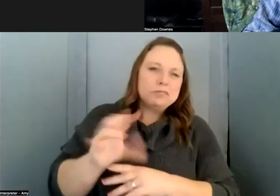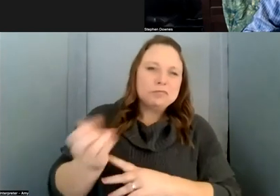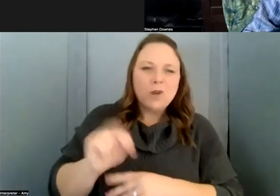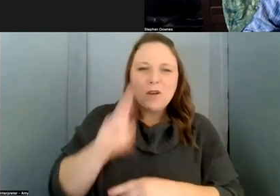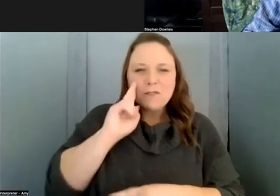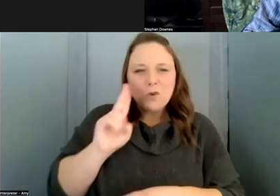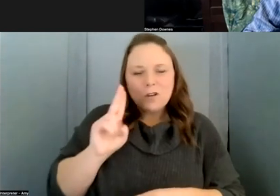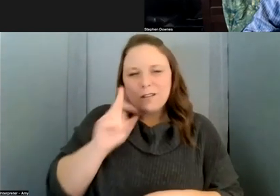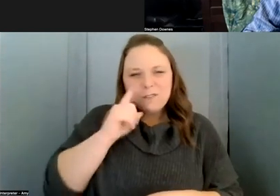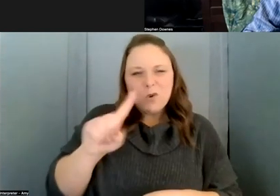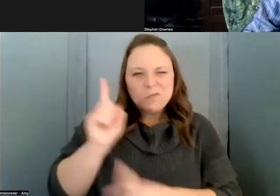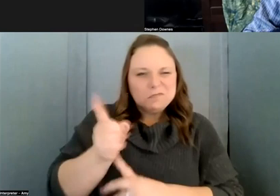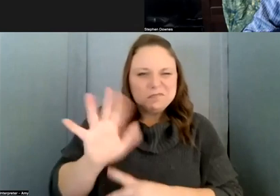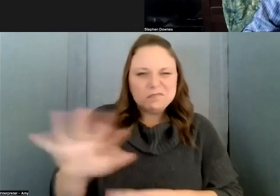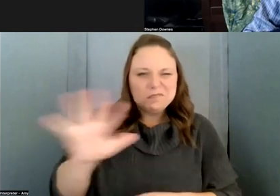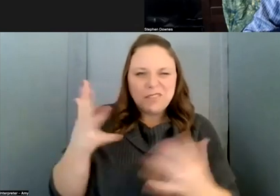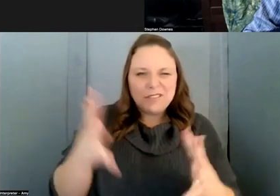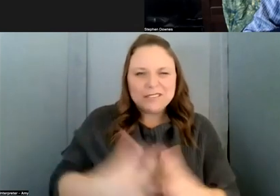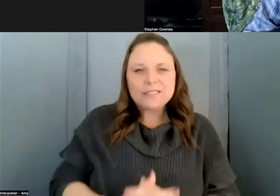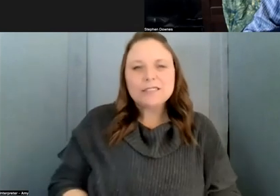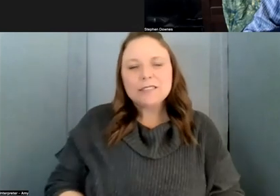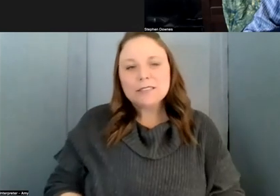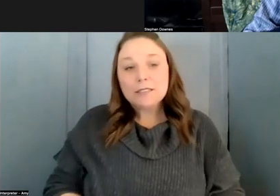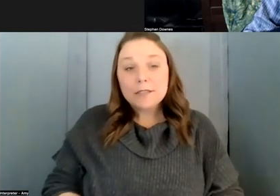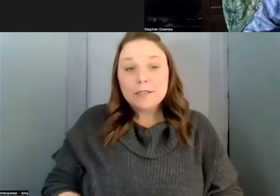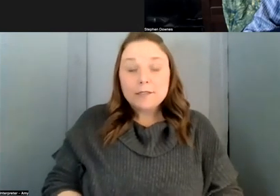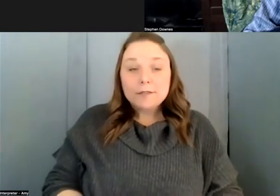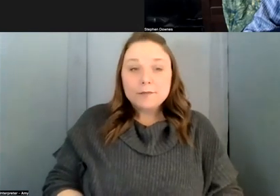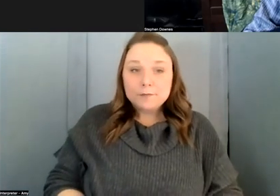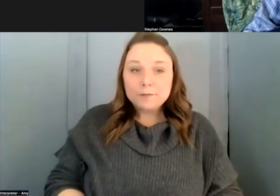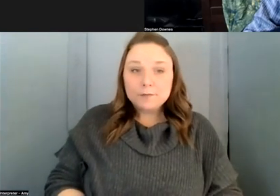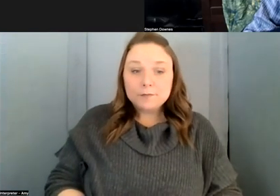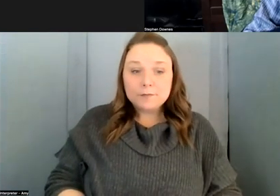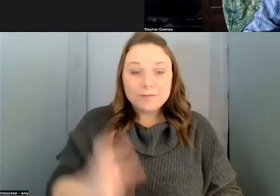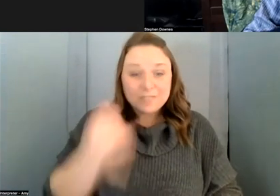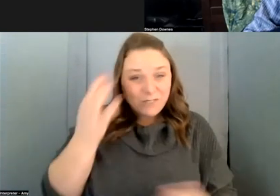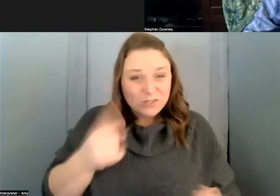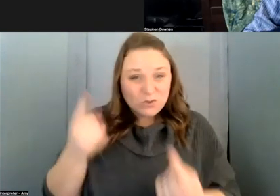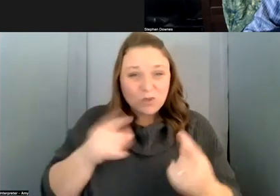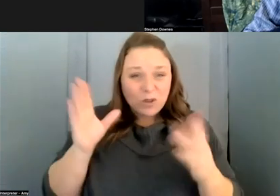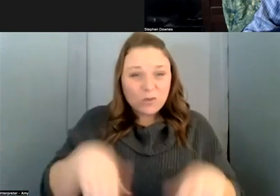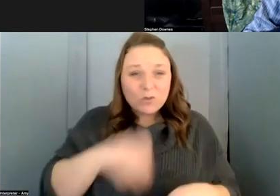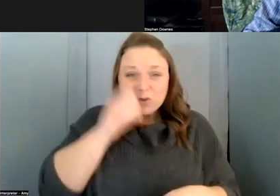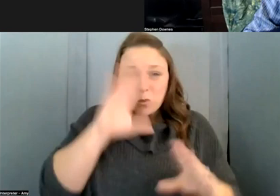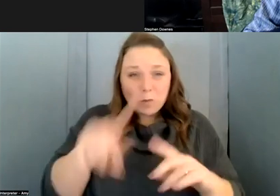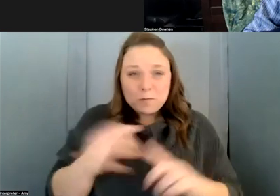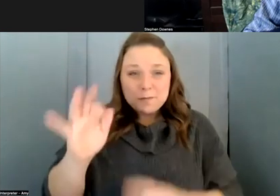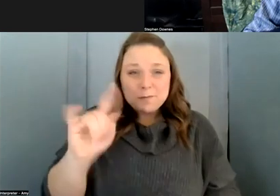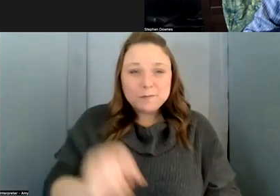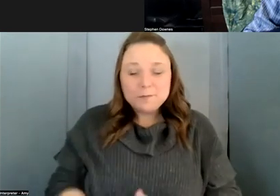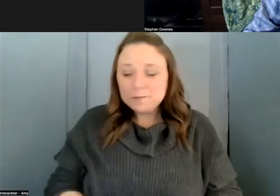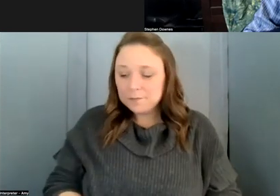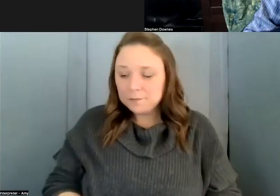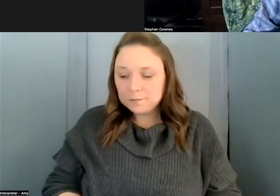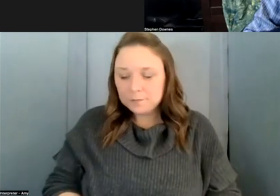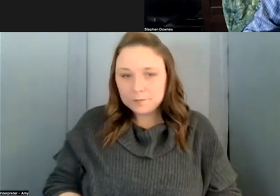um but uh so if it's any trouble bruce don't worry about it uh i'm just the camera's not on and